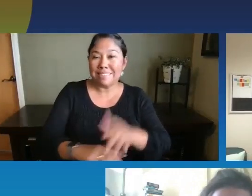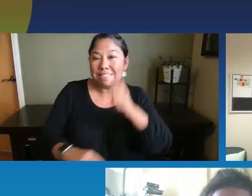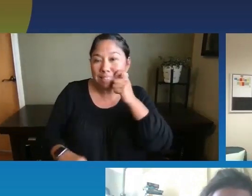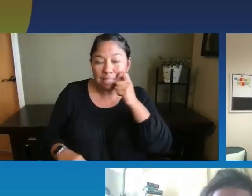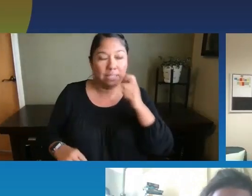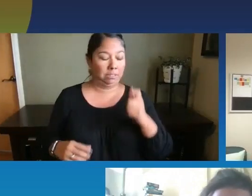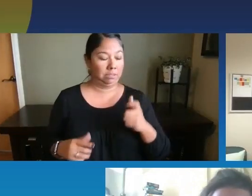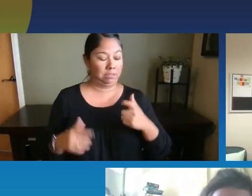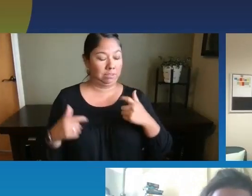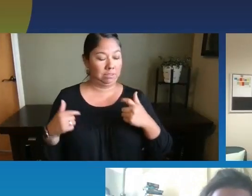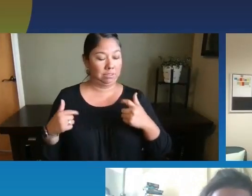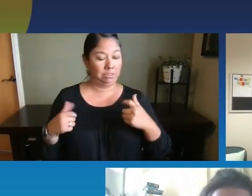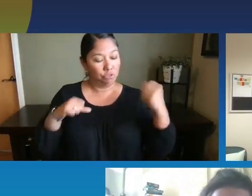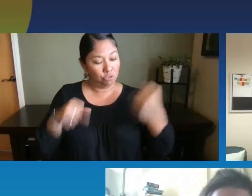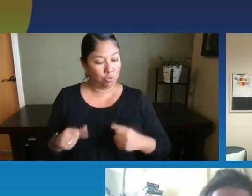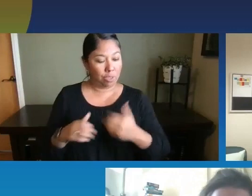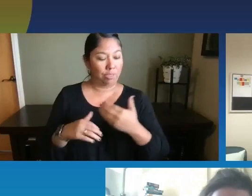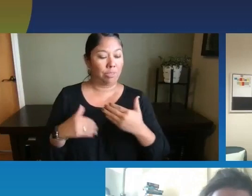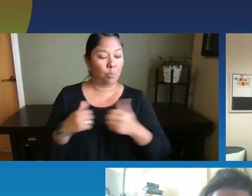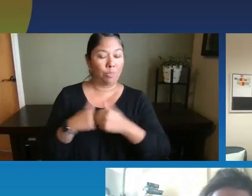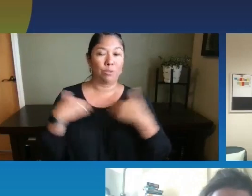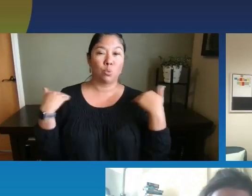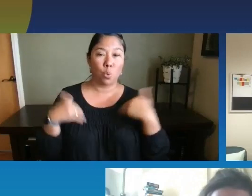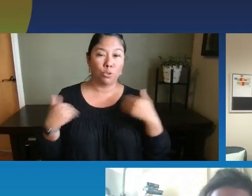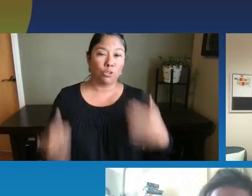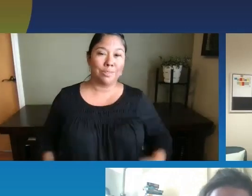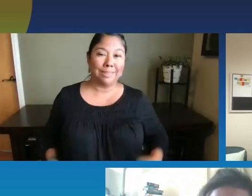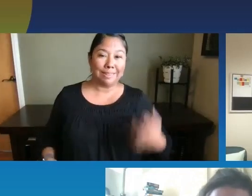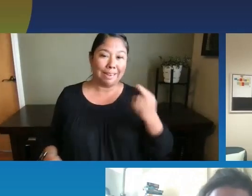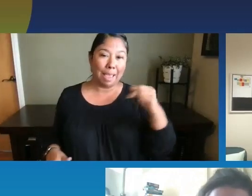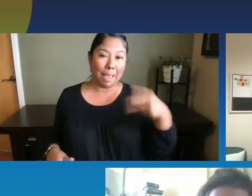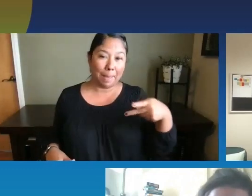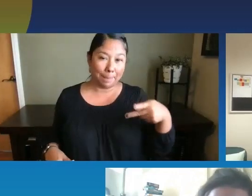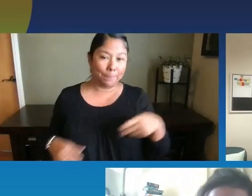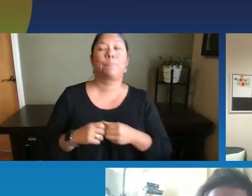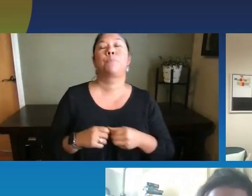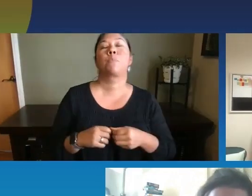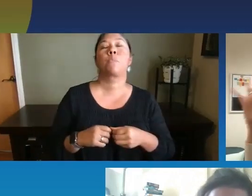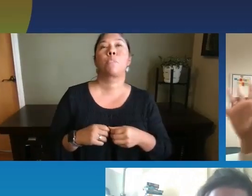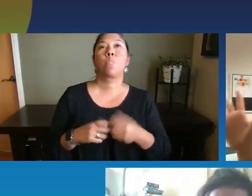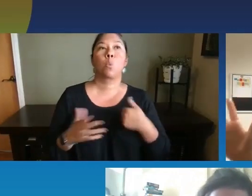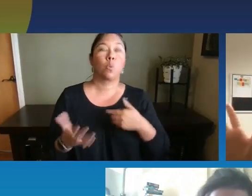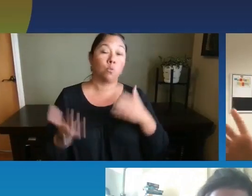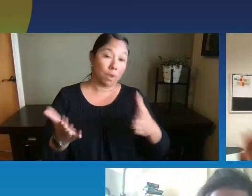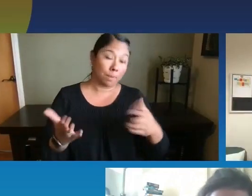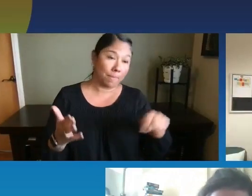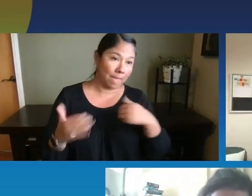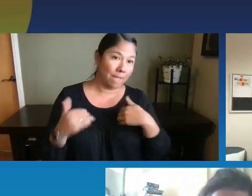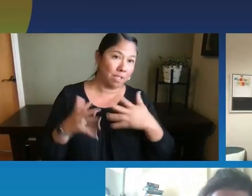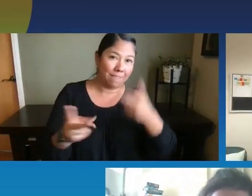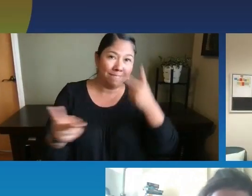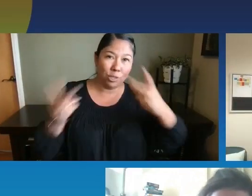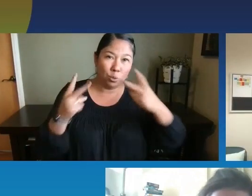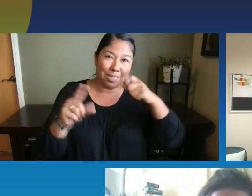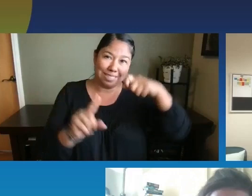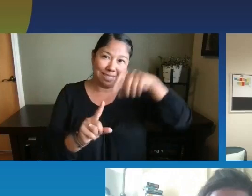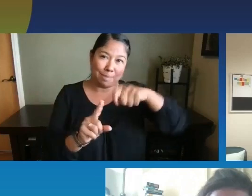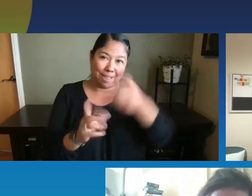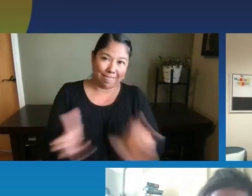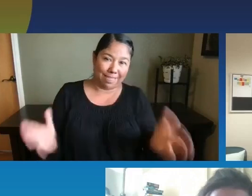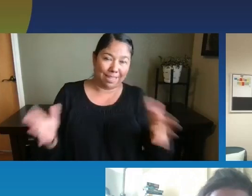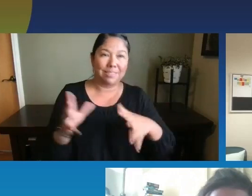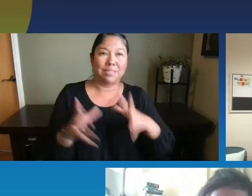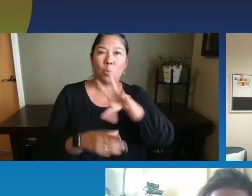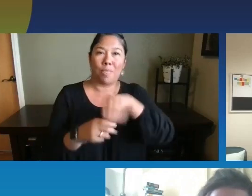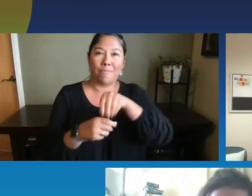and hip girdle. Um, we always recommend that they have lots of visually stimulating things in their environment